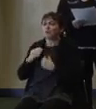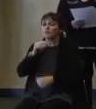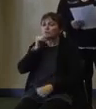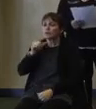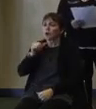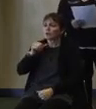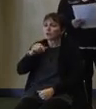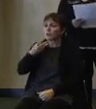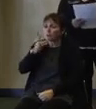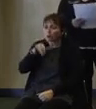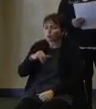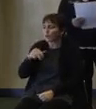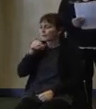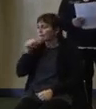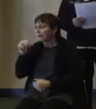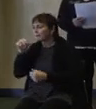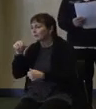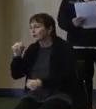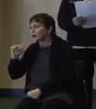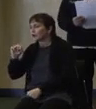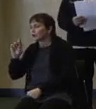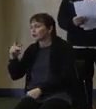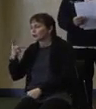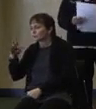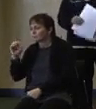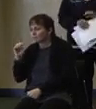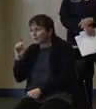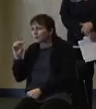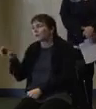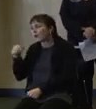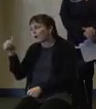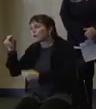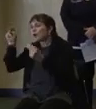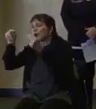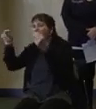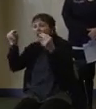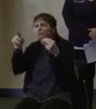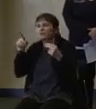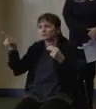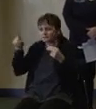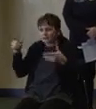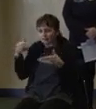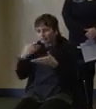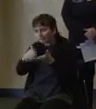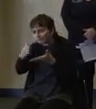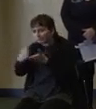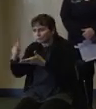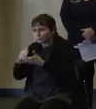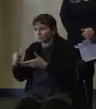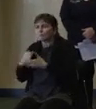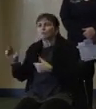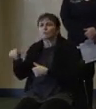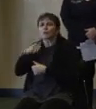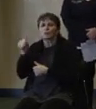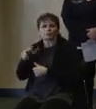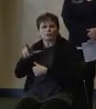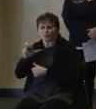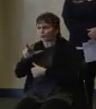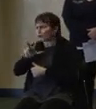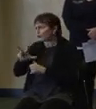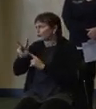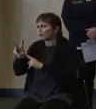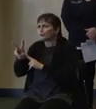highways that they're responsible for, they had another 382 motorist aid calls in on the